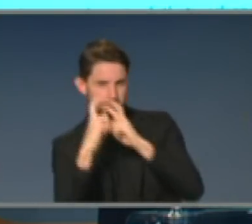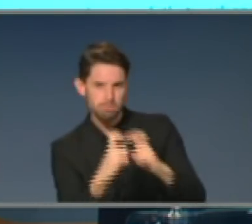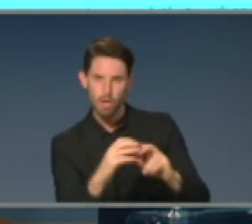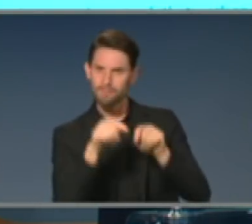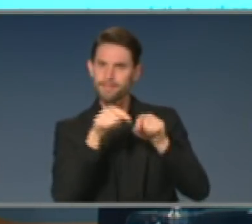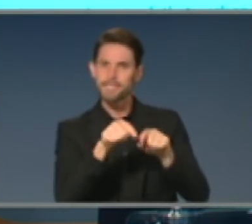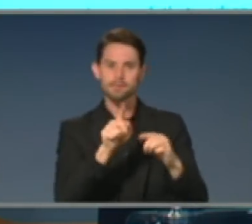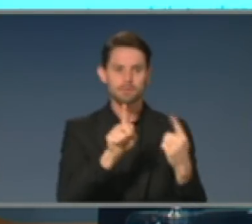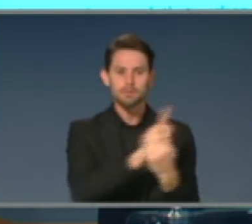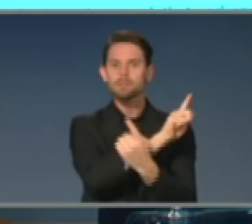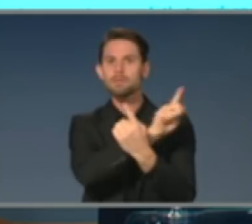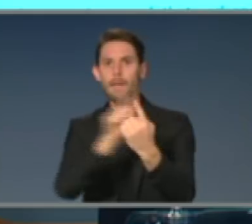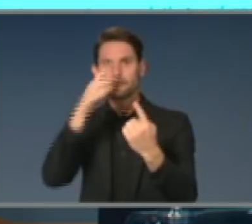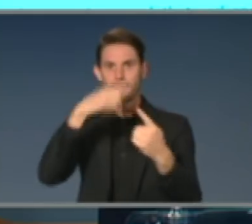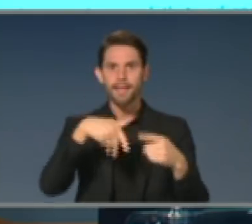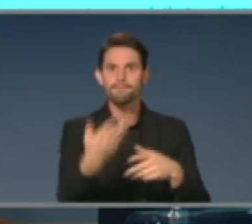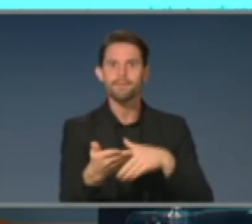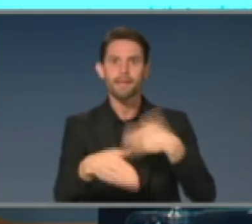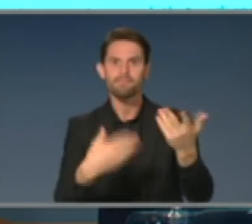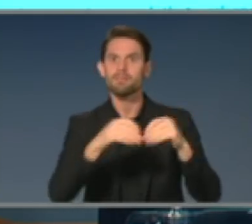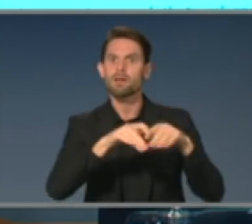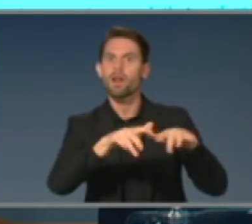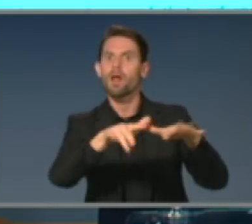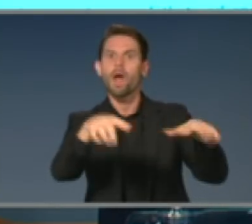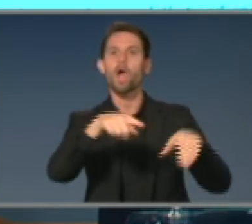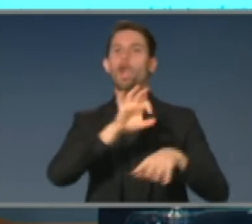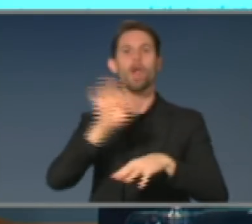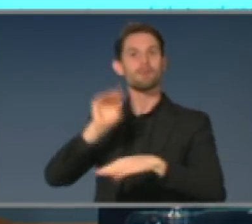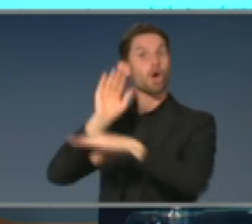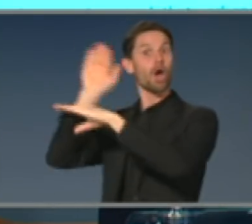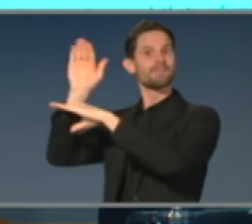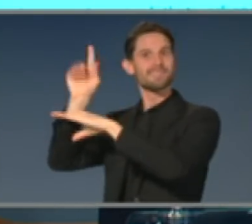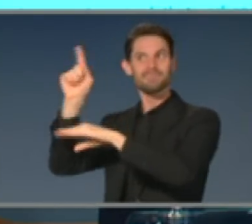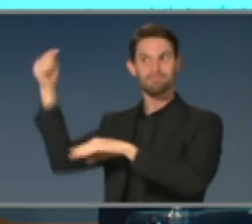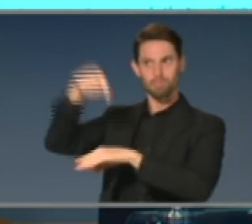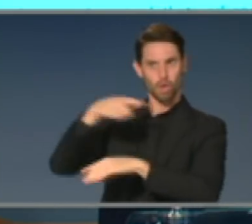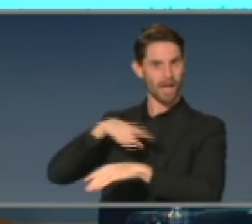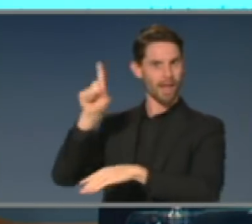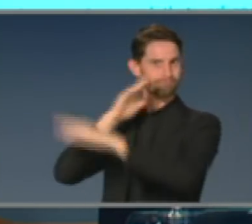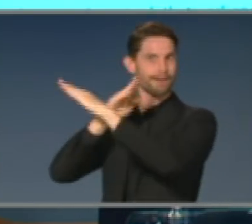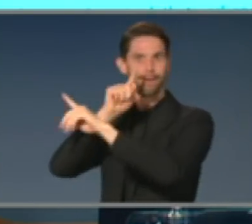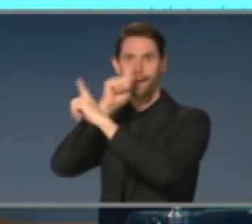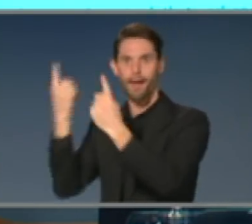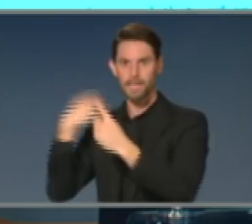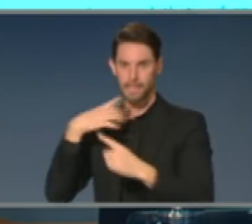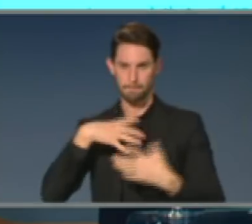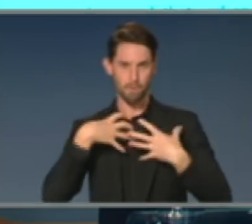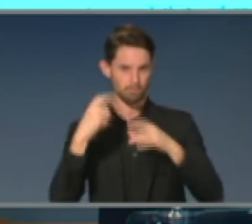infectivity rate, what's likely to happen, where those transmission events are occurring.